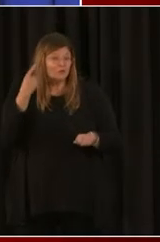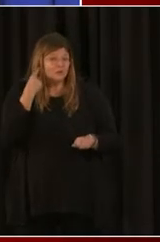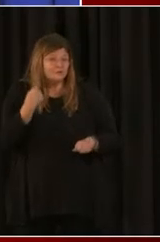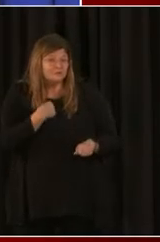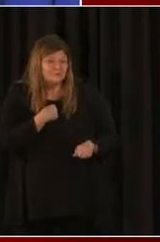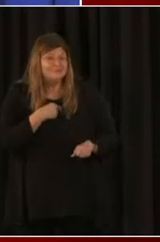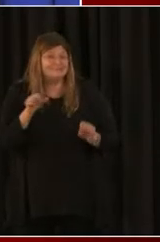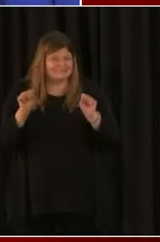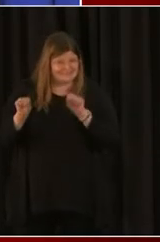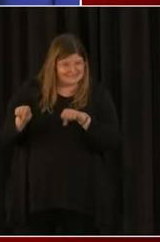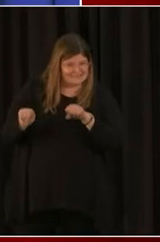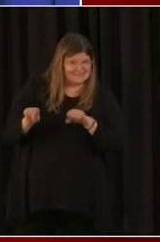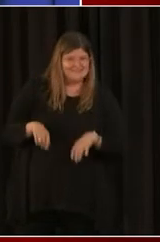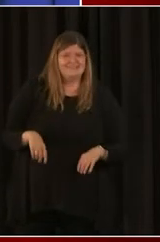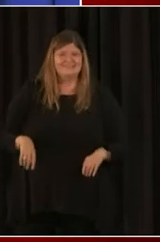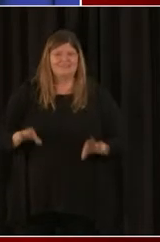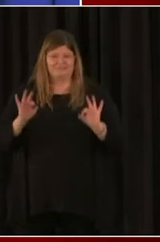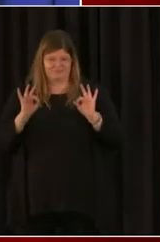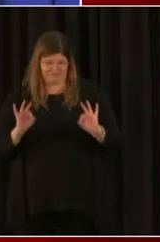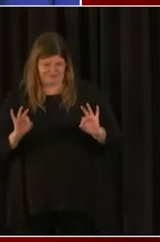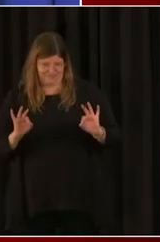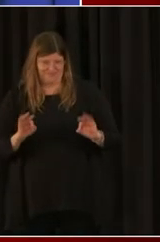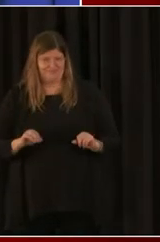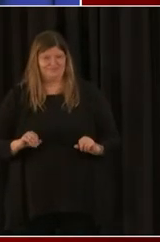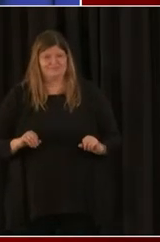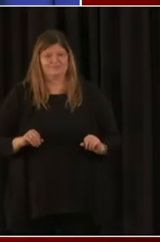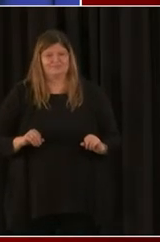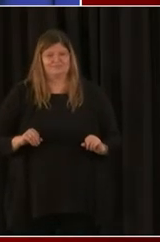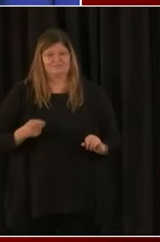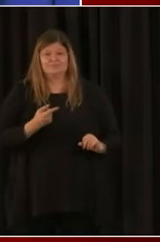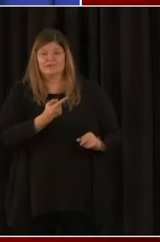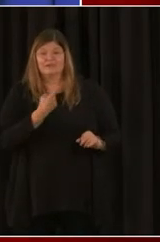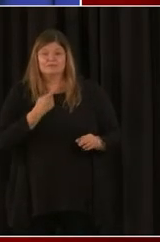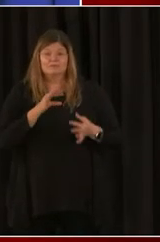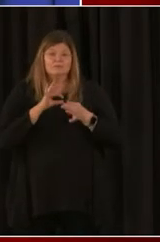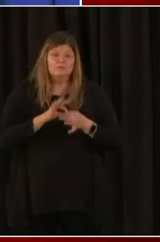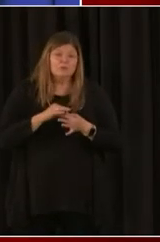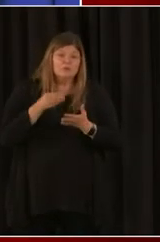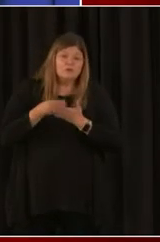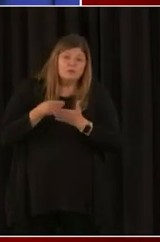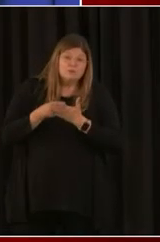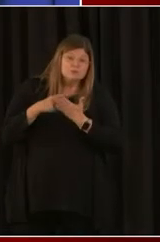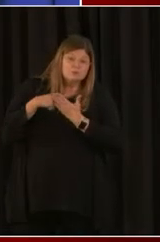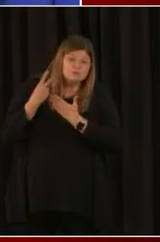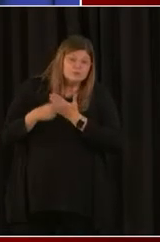Yes, I can hear you. Thank you. Great. Tony, you had a question about the loan program as well.